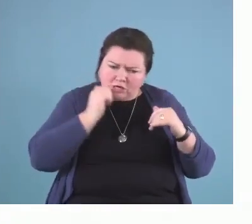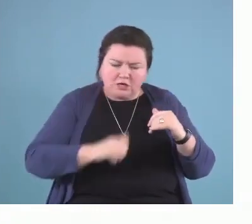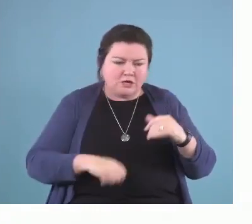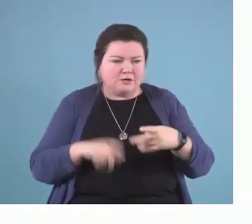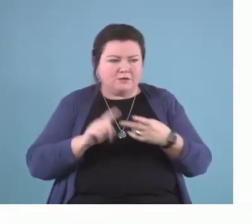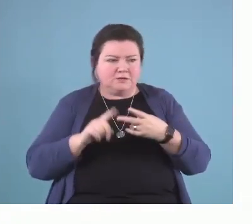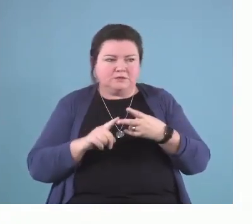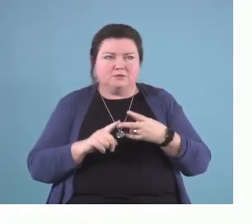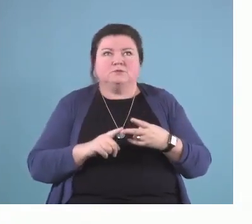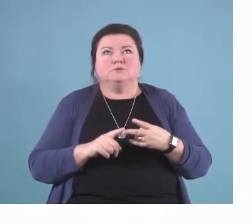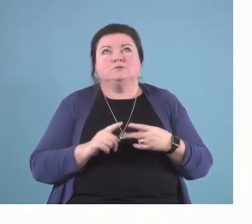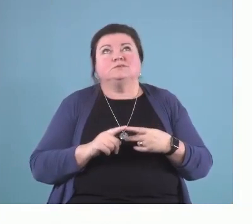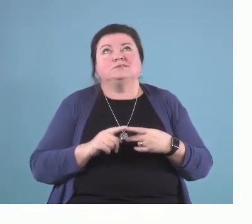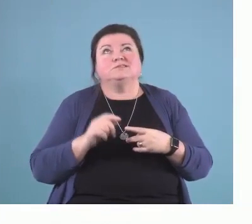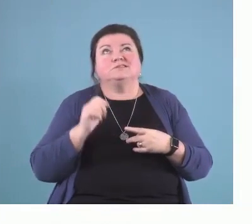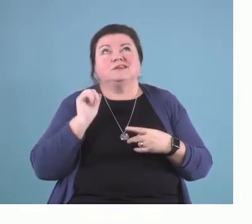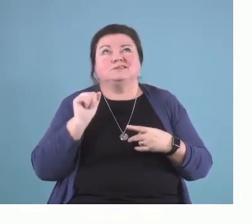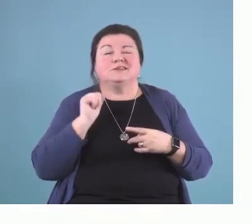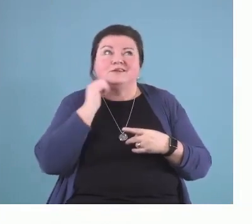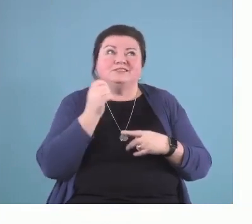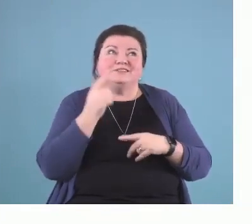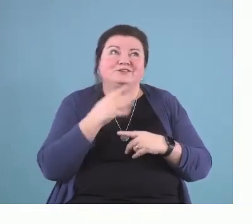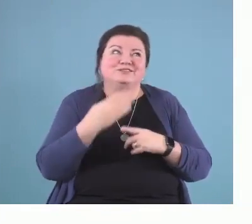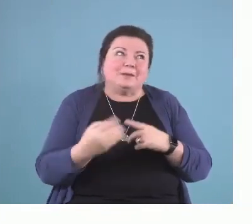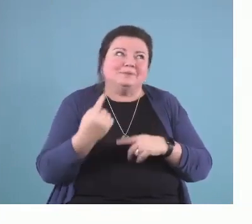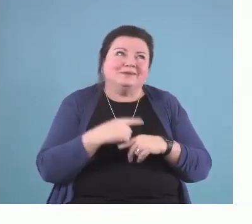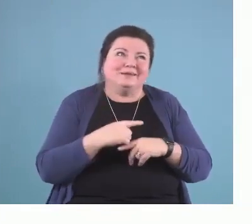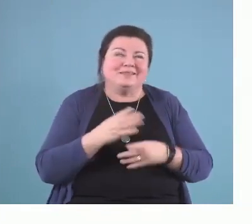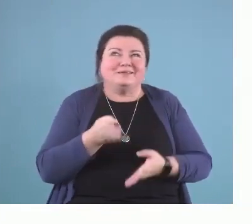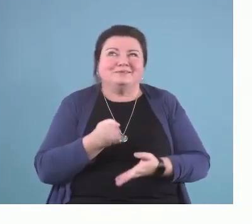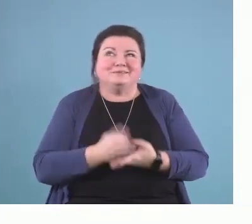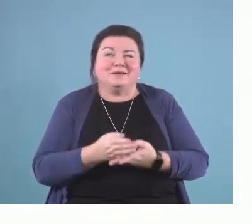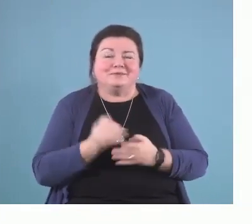I exercised every day for some days and then I stopped exercising.